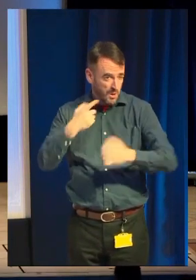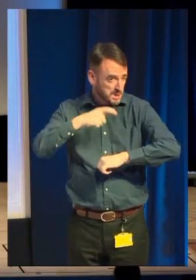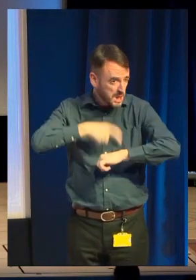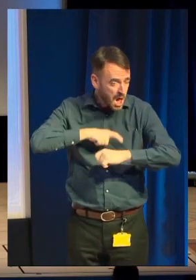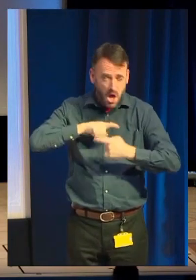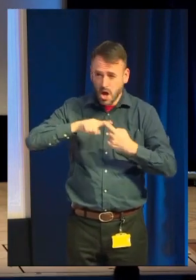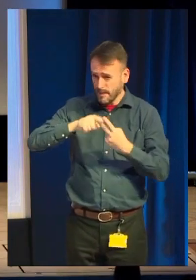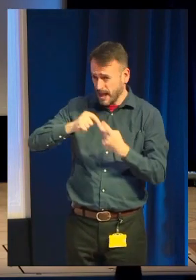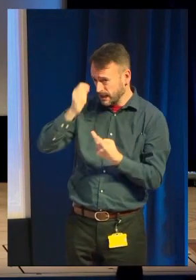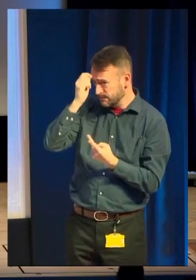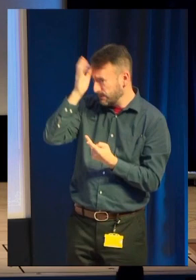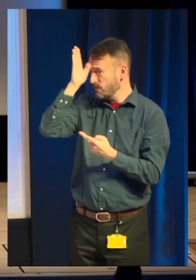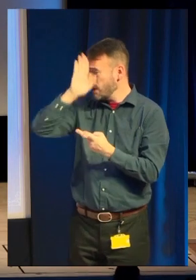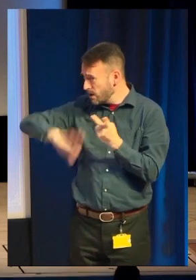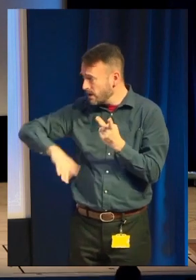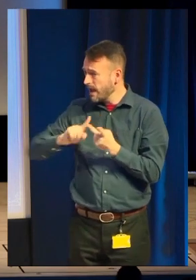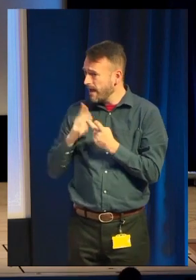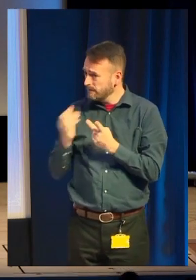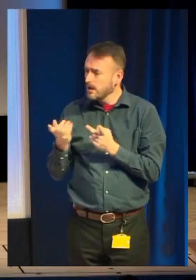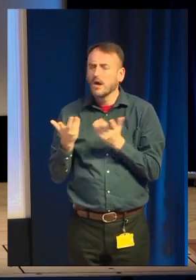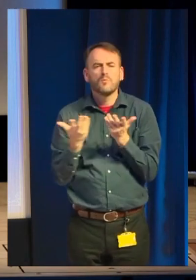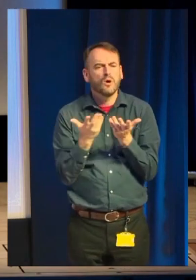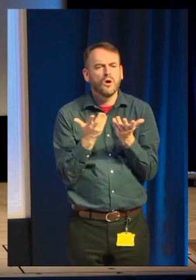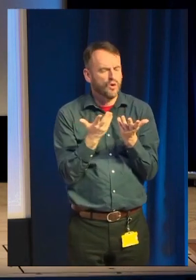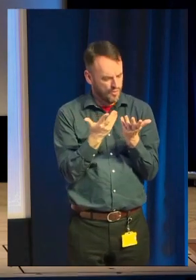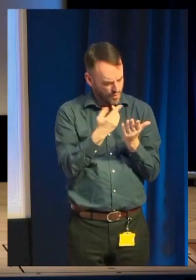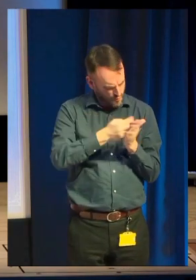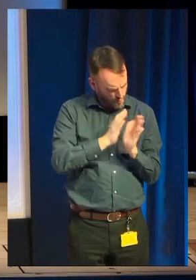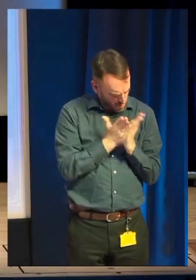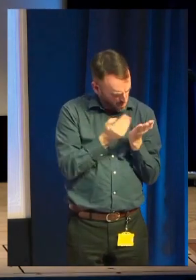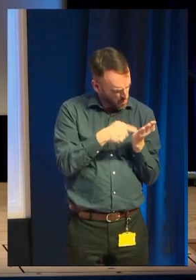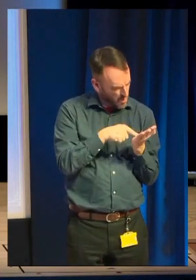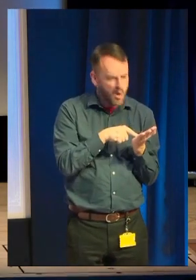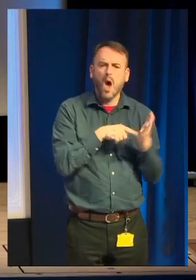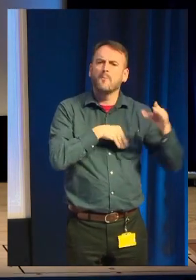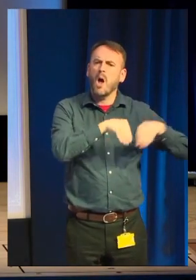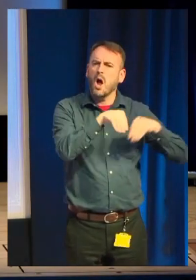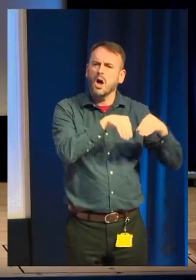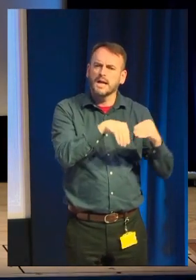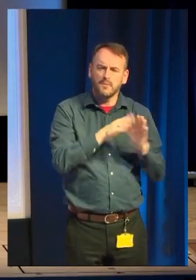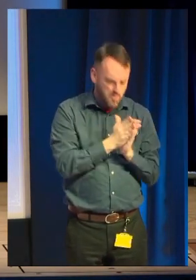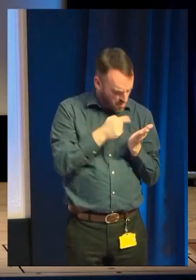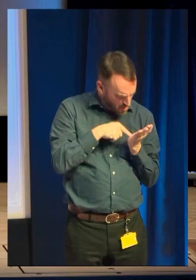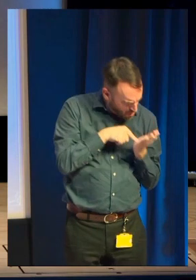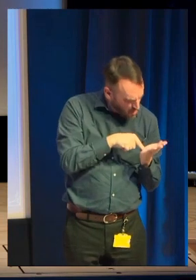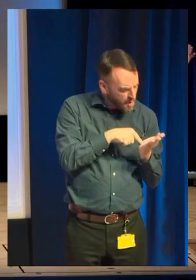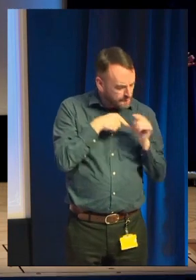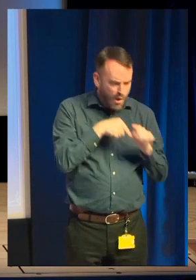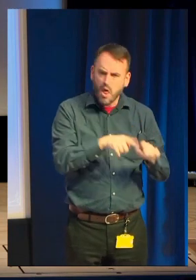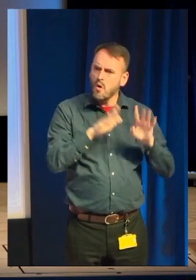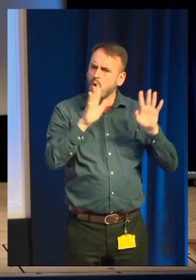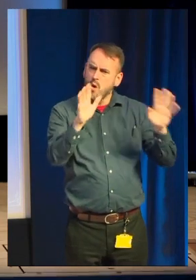But you can throw away ideas you have about what marketing is, like big, flashy campaigns and advertising.